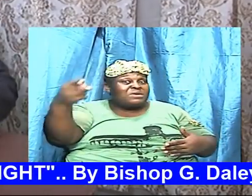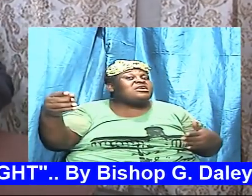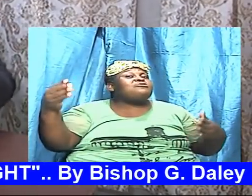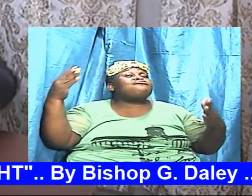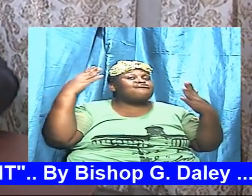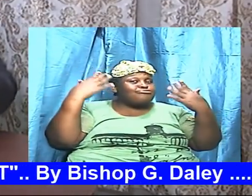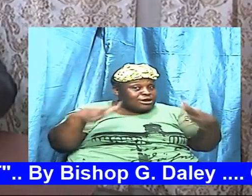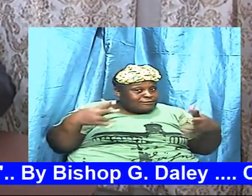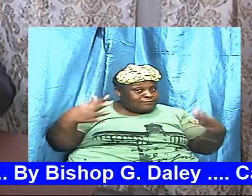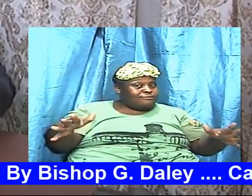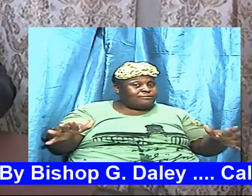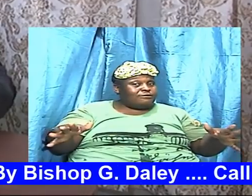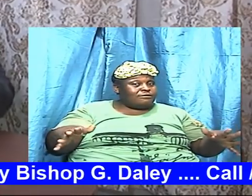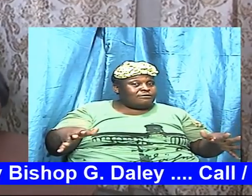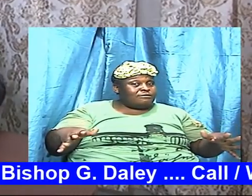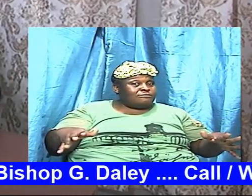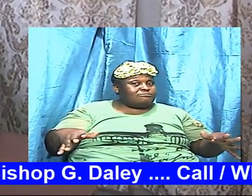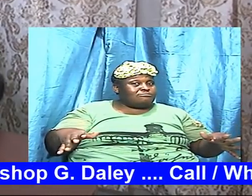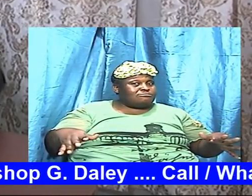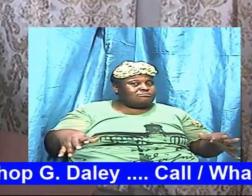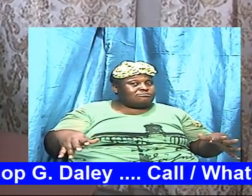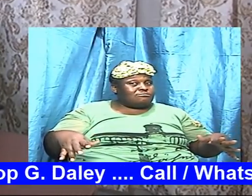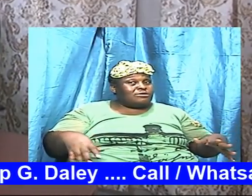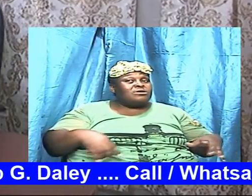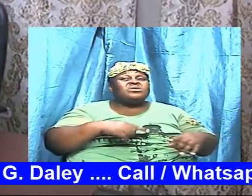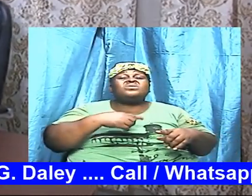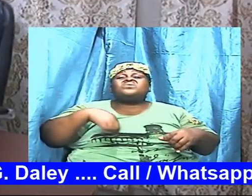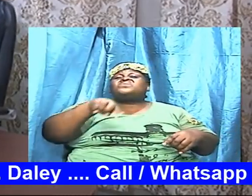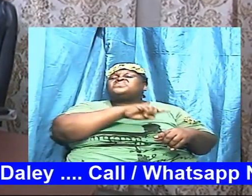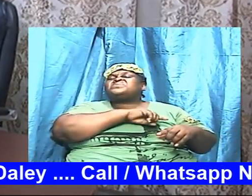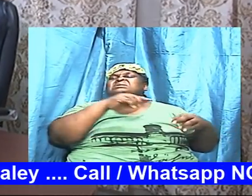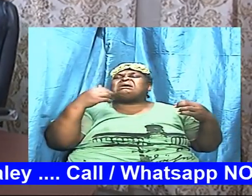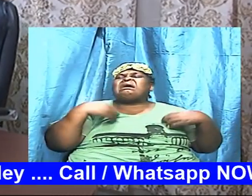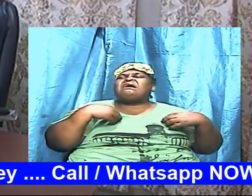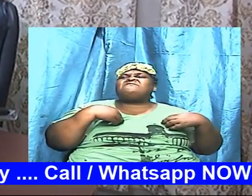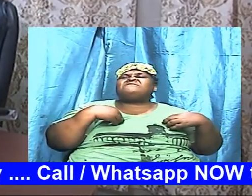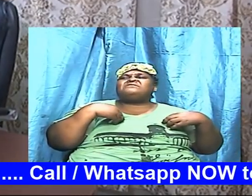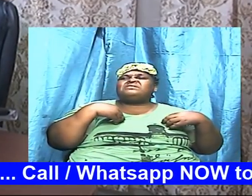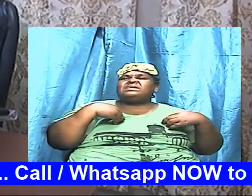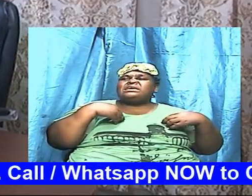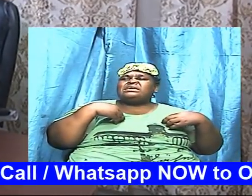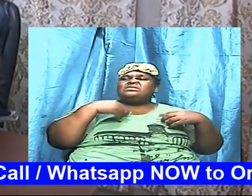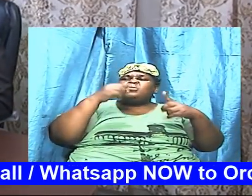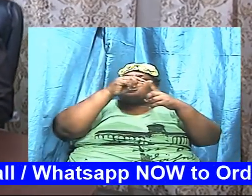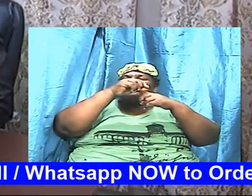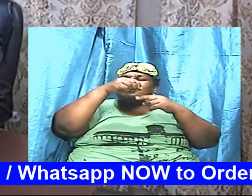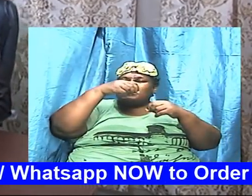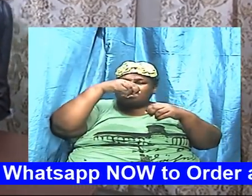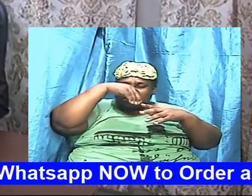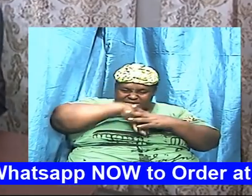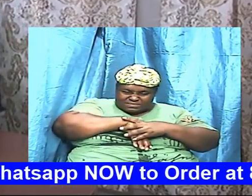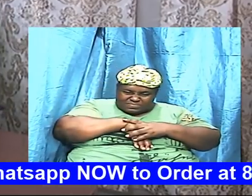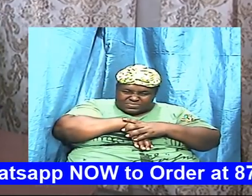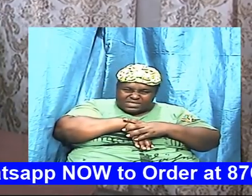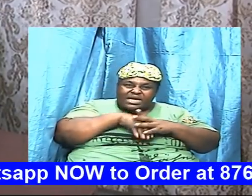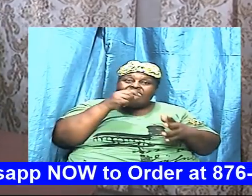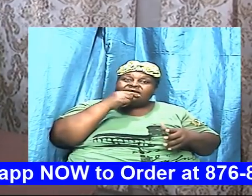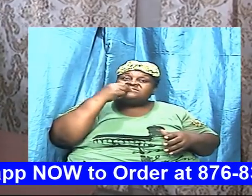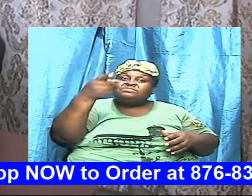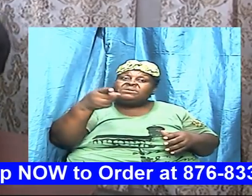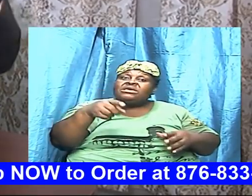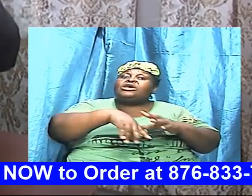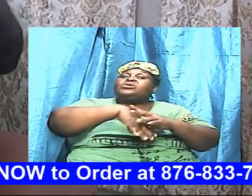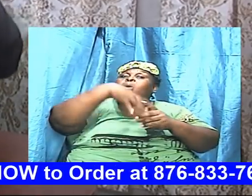already on it because it is here we now have it inside of us and we speak it out